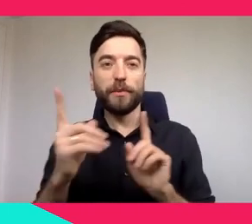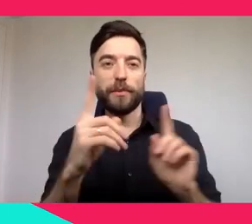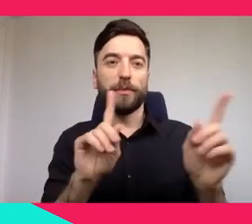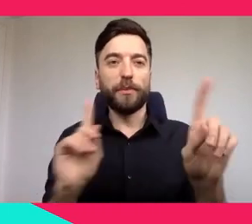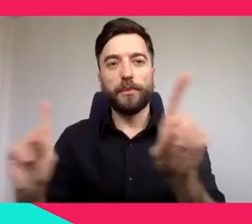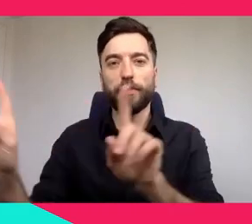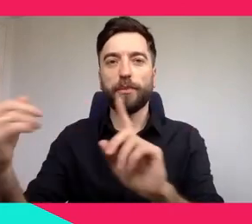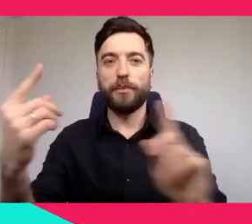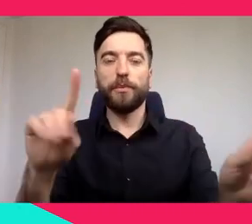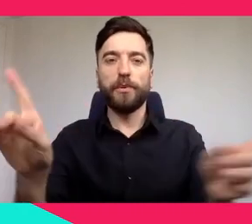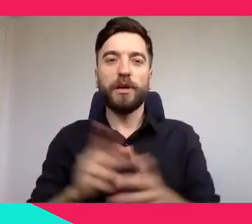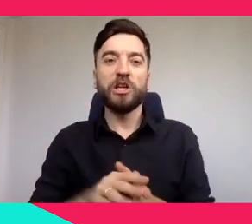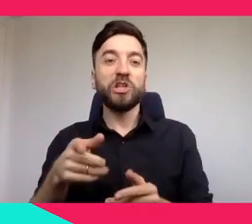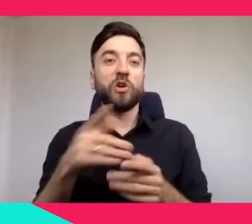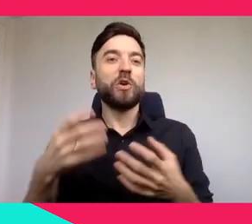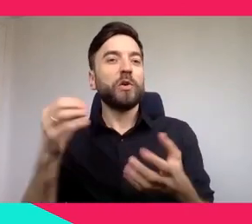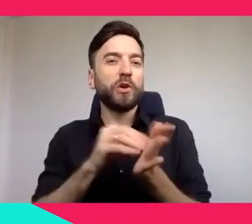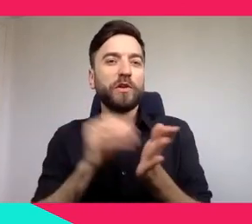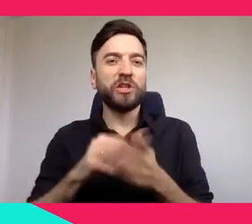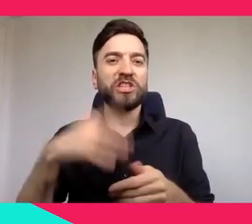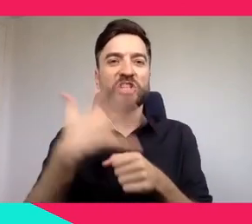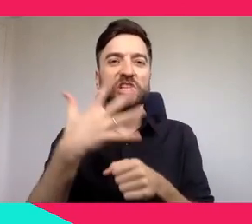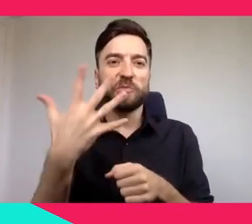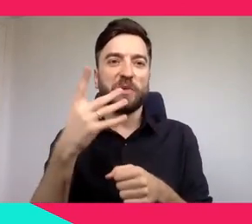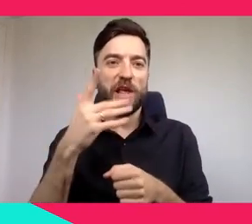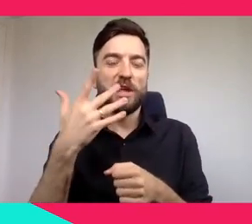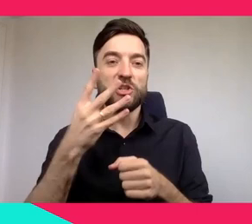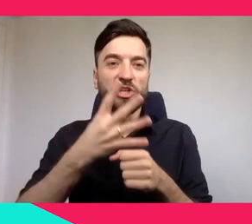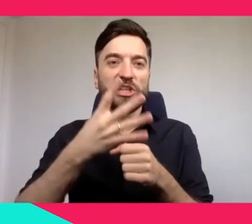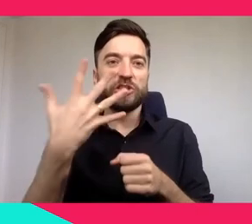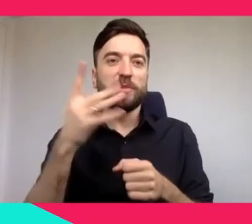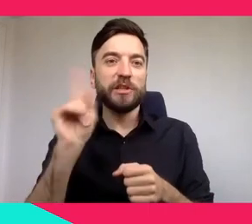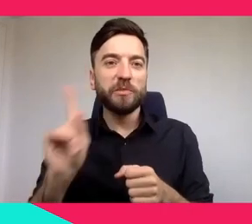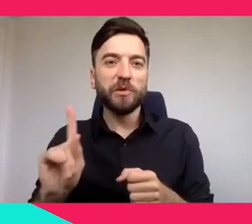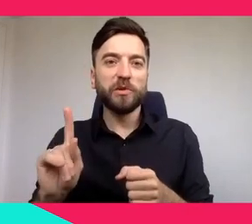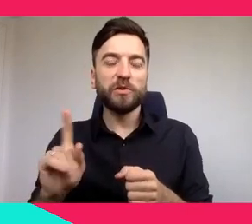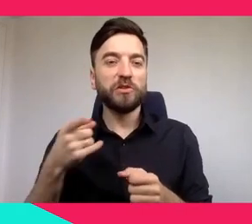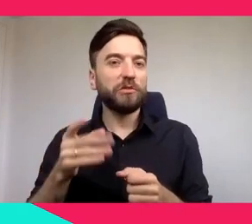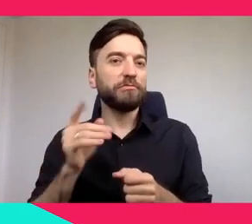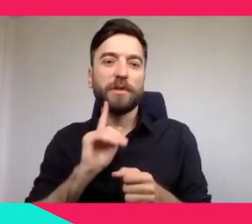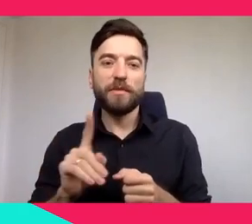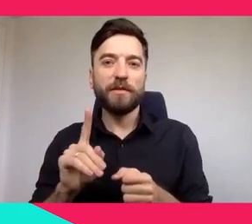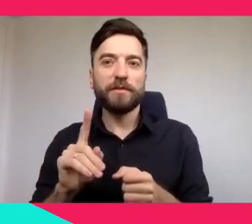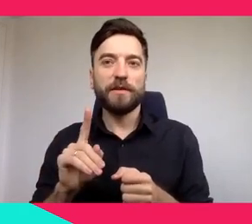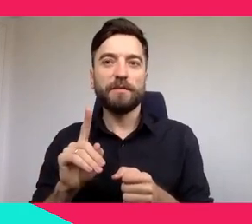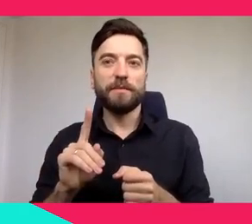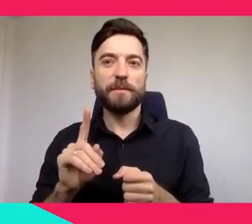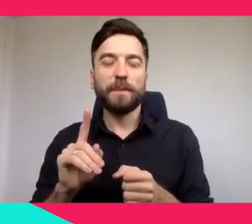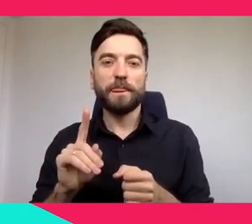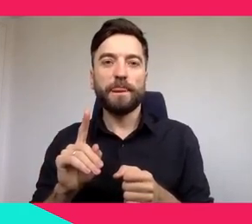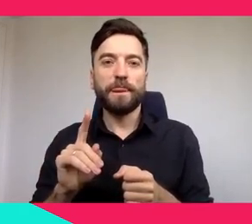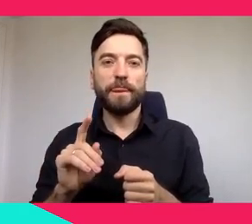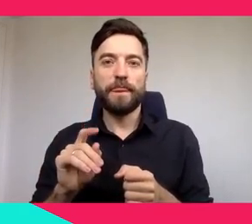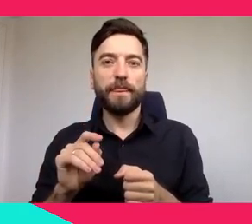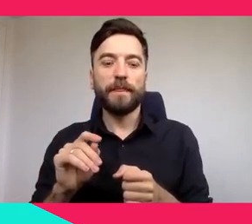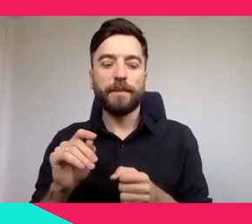and it's emotionally very strong. It was a co-production. It was imagined by Karim Ben-Khalifa